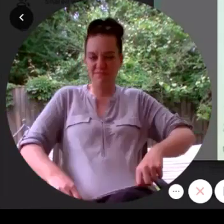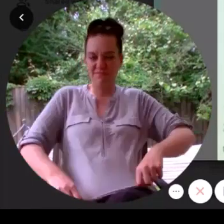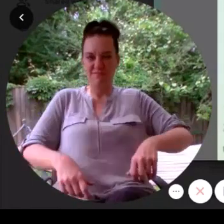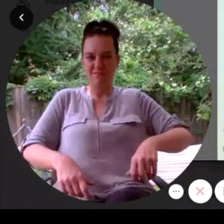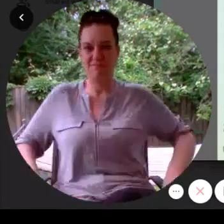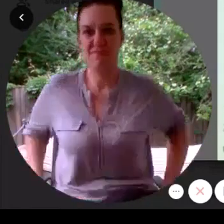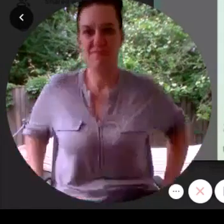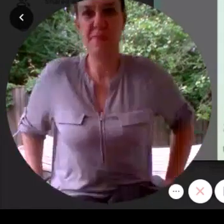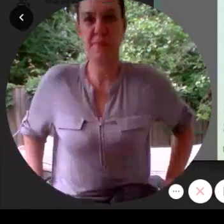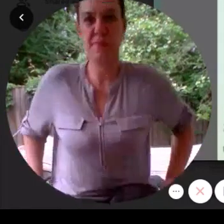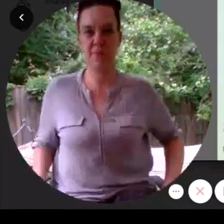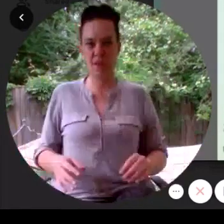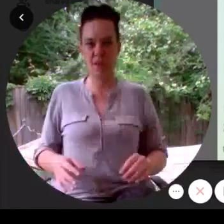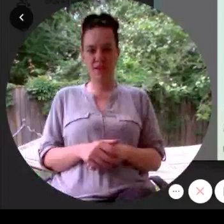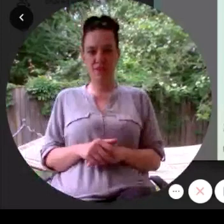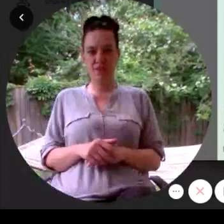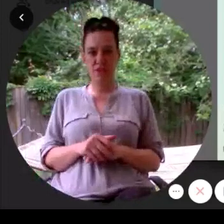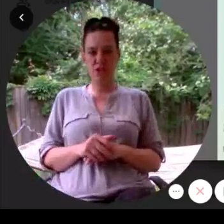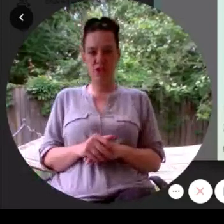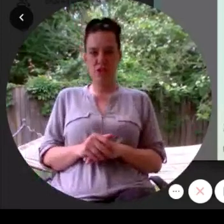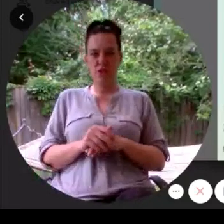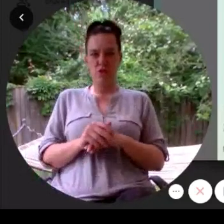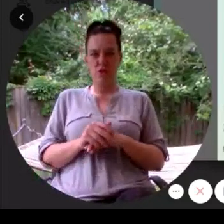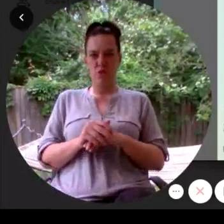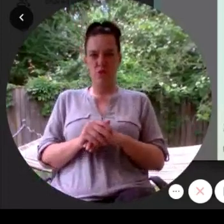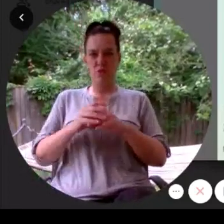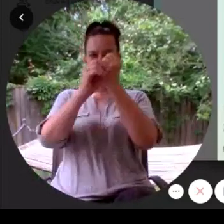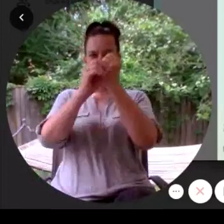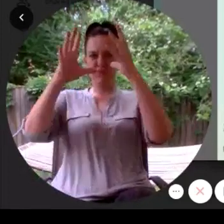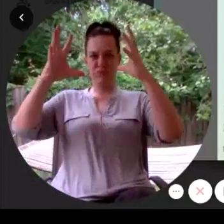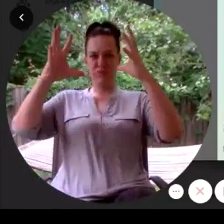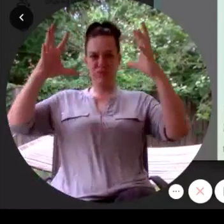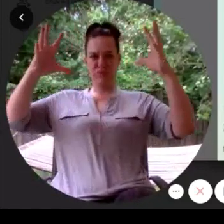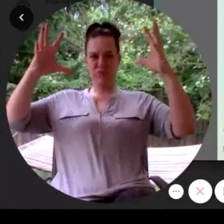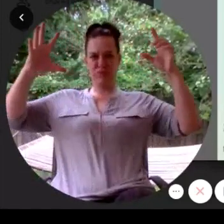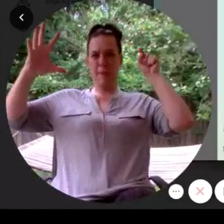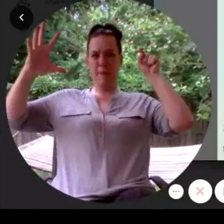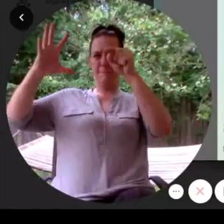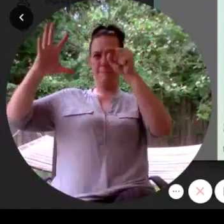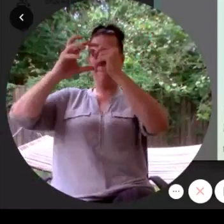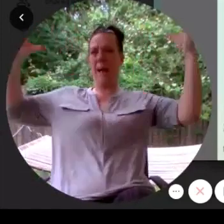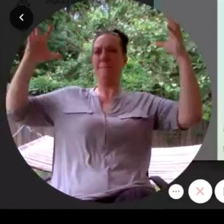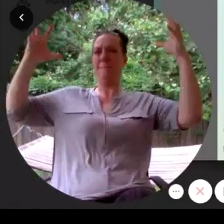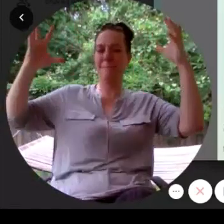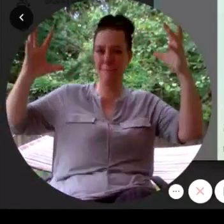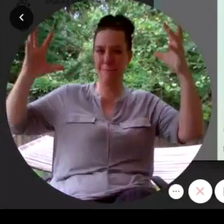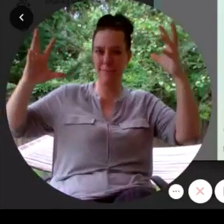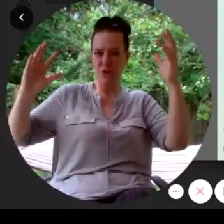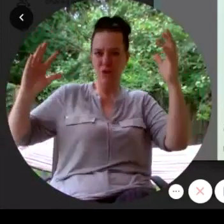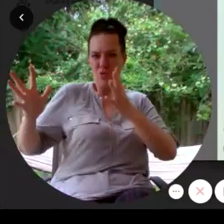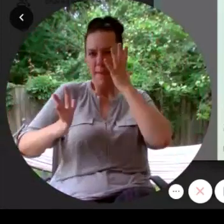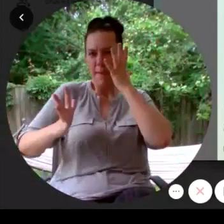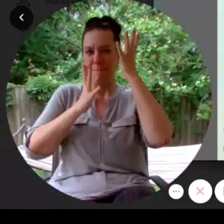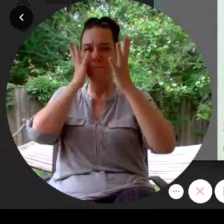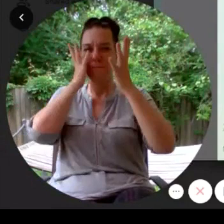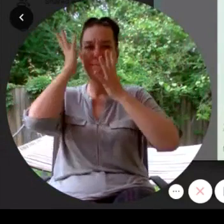over inflated balloons to embarrass the dower